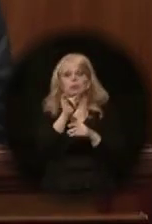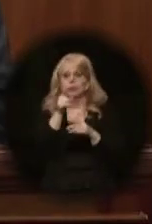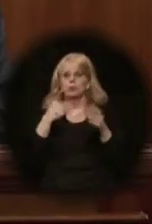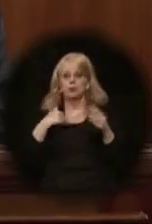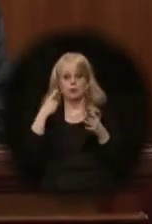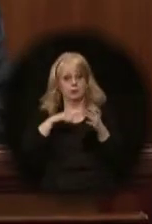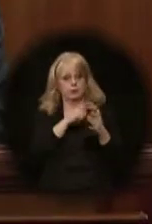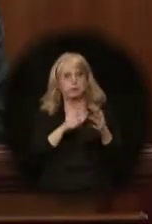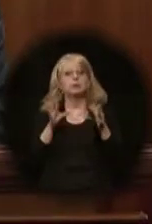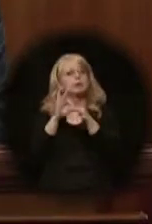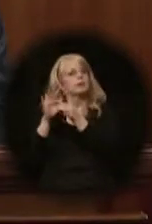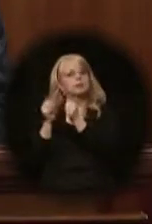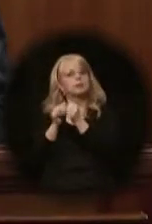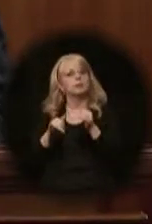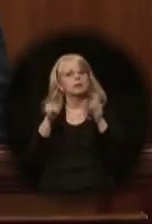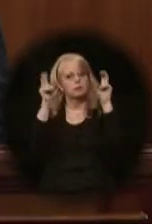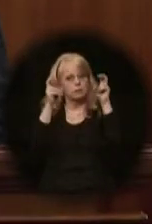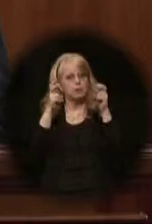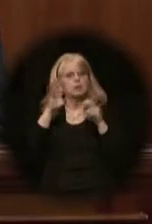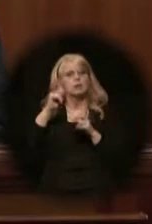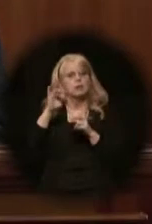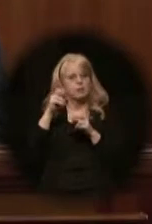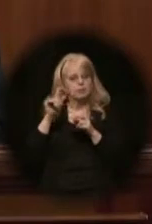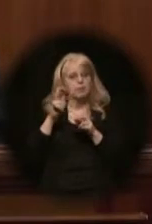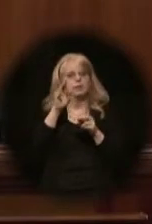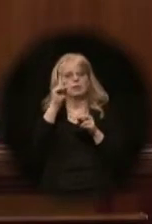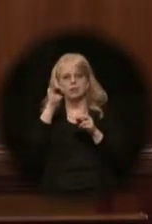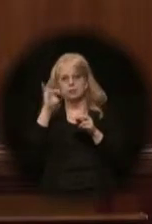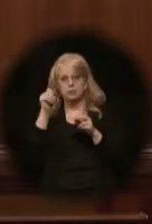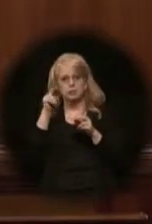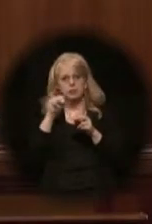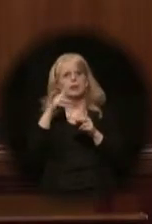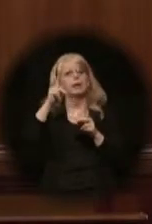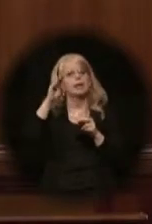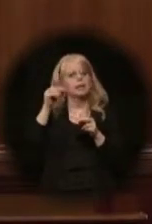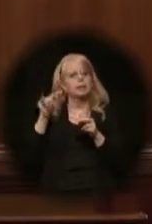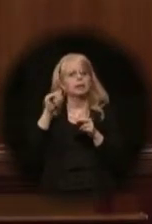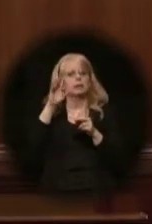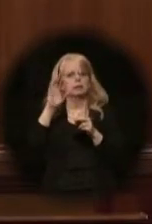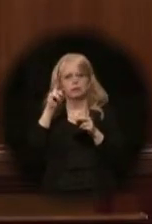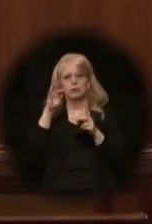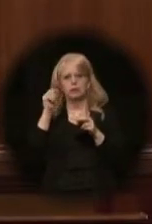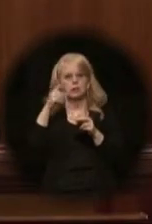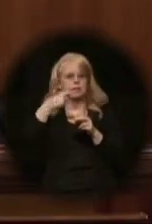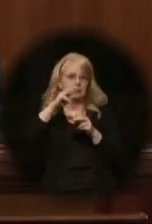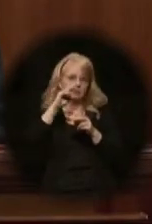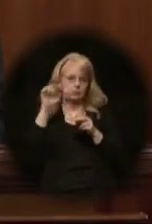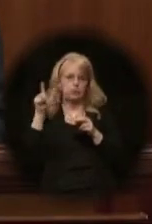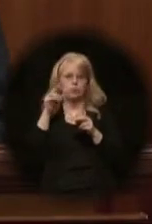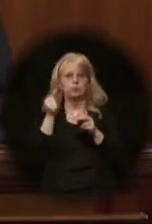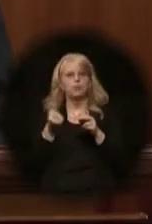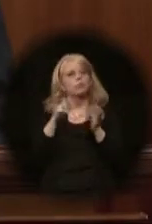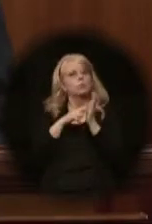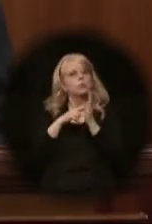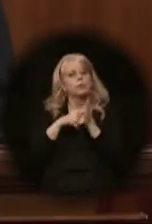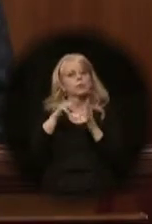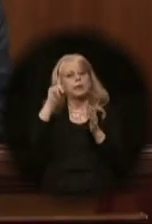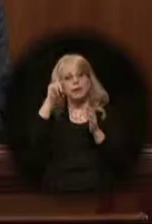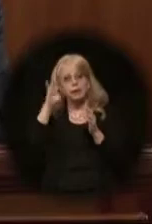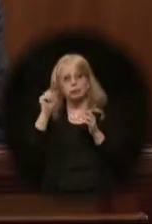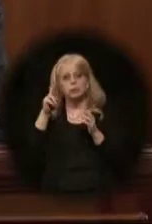before you on this topic by Senators Dunleavy, Dyson, Kelly, Coghill, and Giesel, by Representatives Keller,